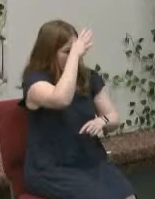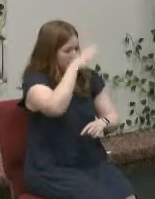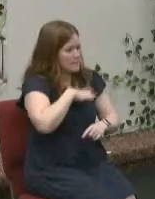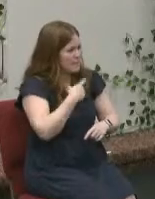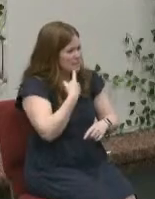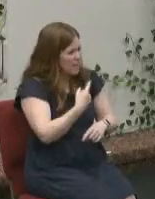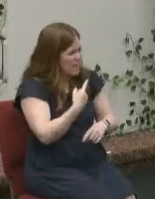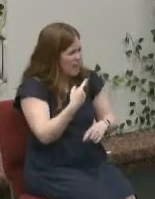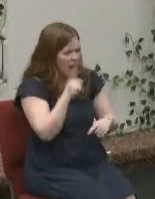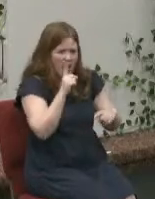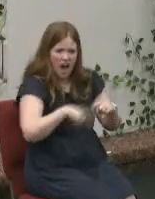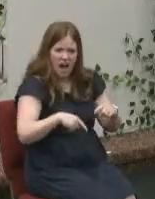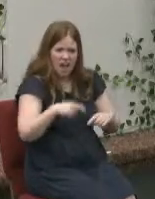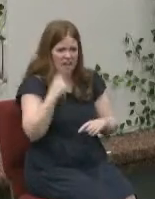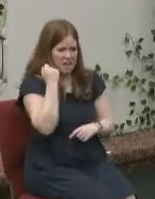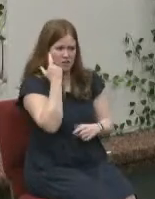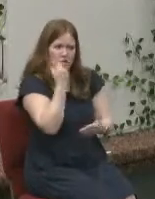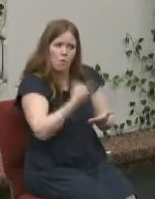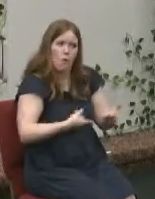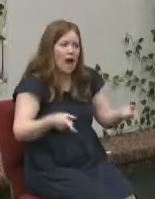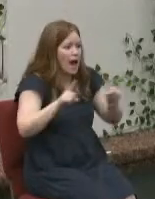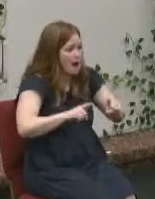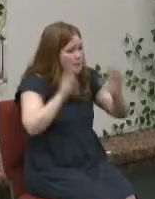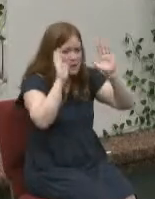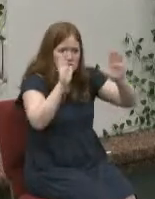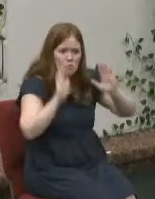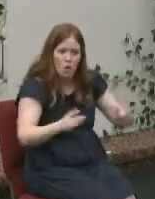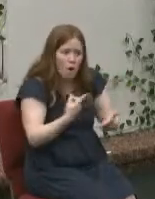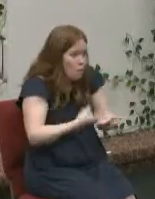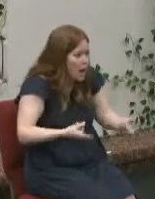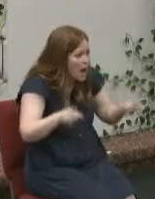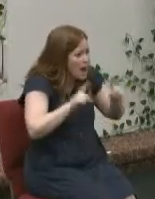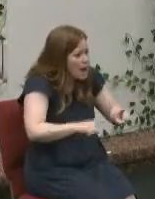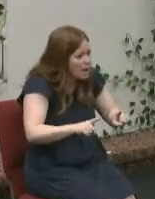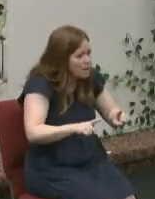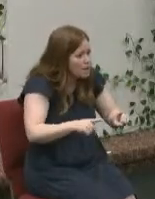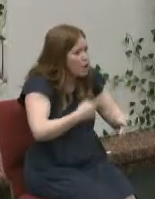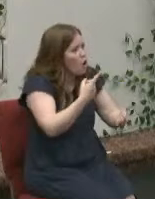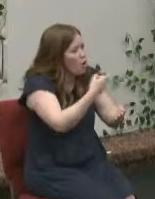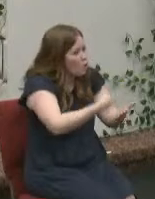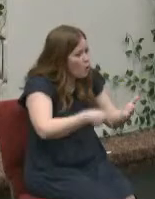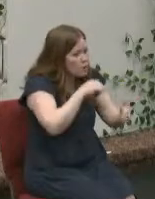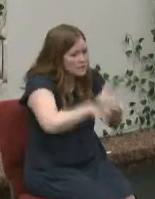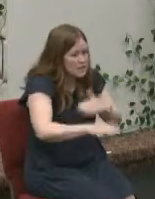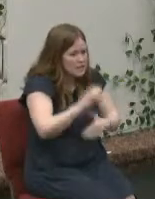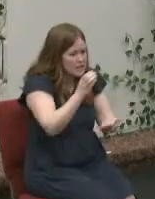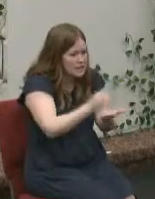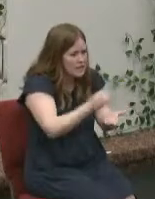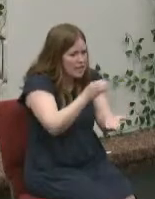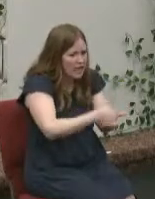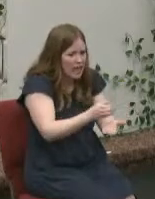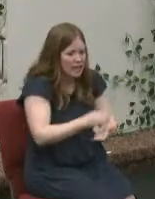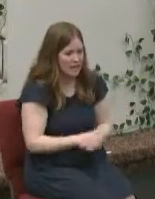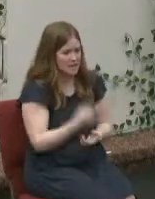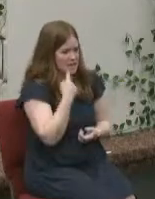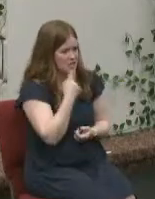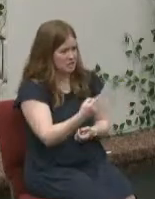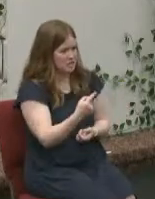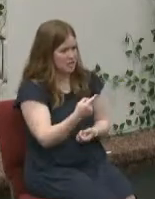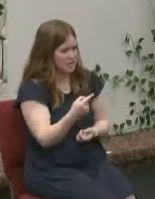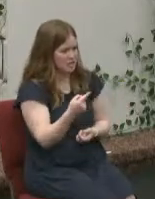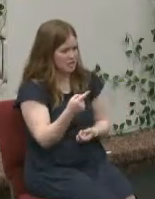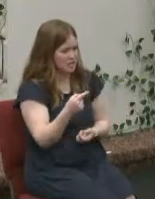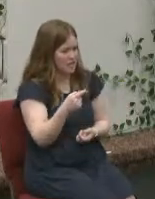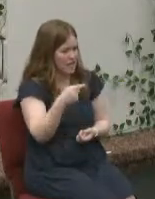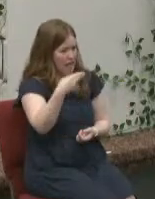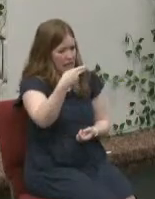believe this is the greatest thing ever he goes what happened what in the world was in that can she goes it was